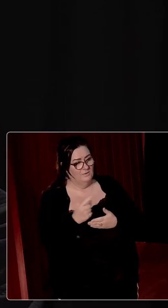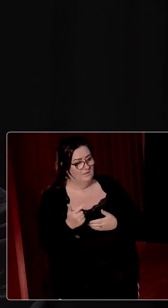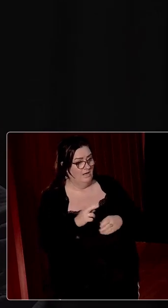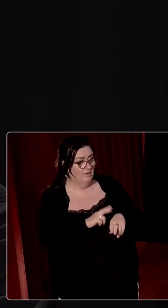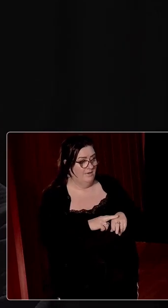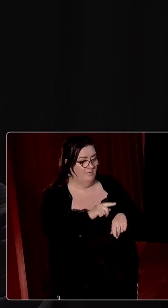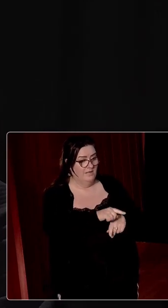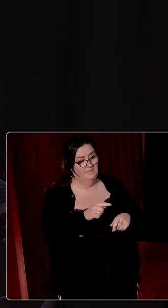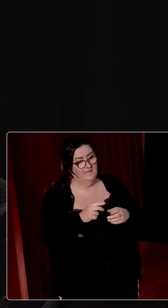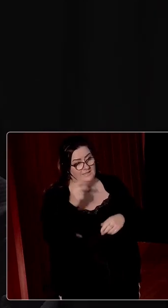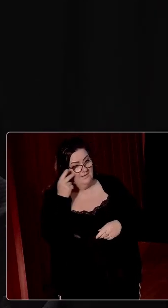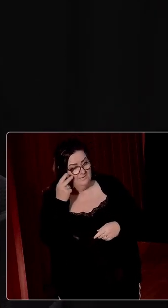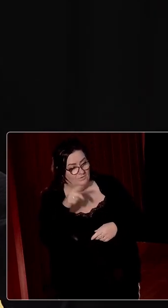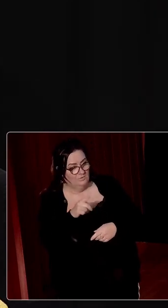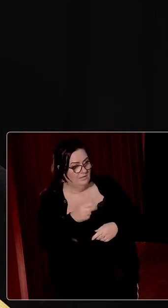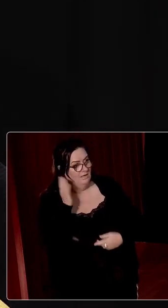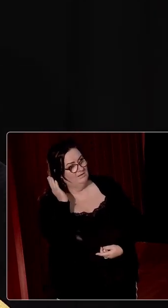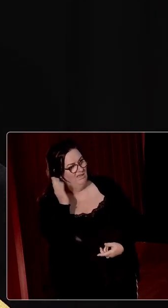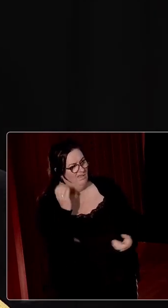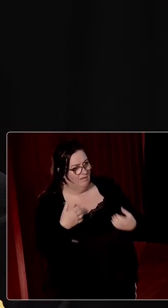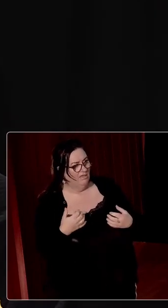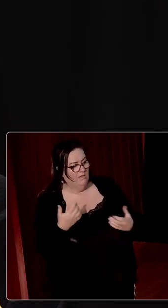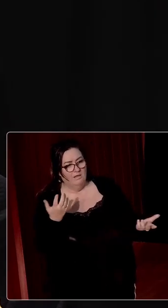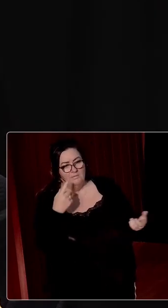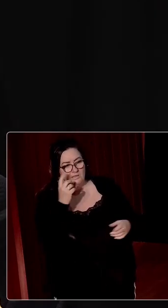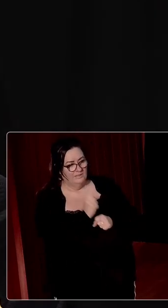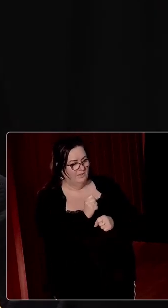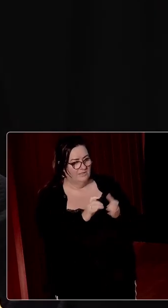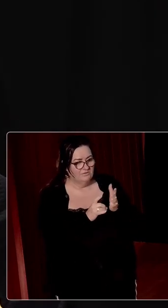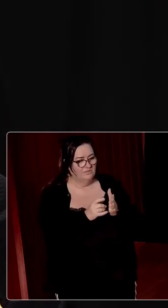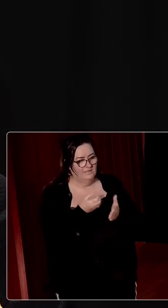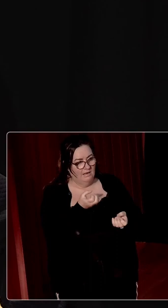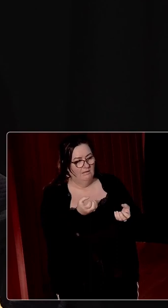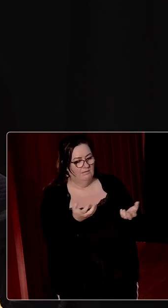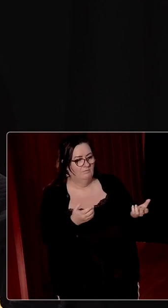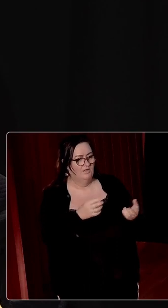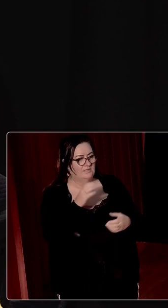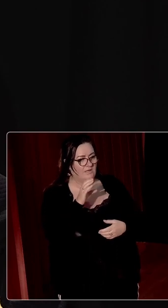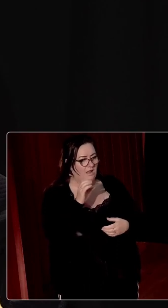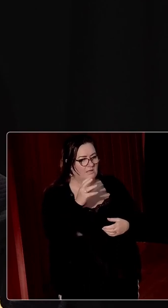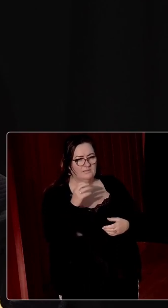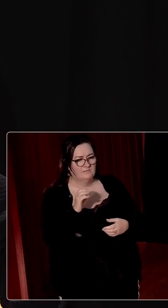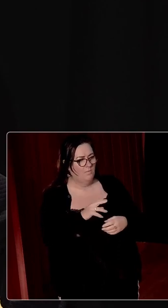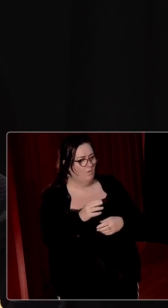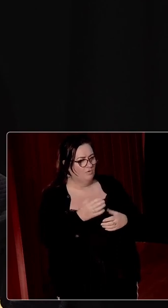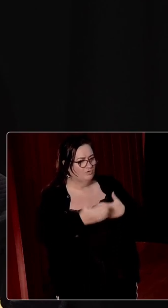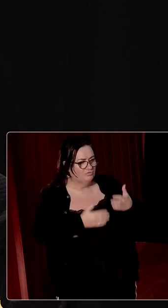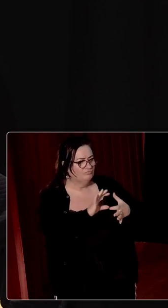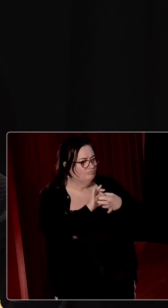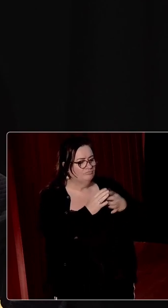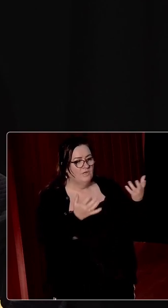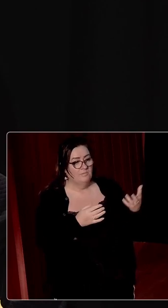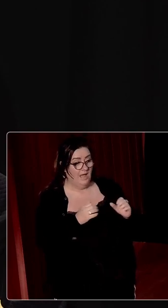de Valera, who tended to give him lectures on history. Collins was perhaps more pragmatic. But